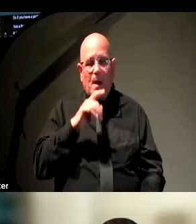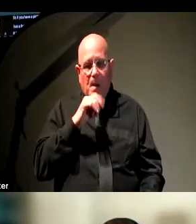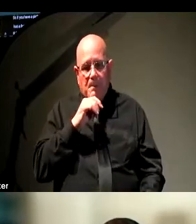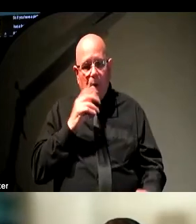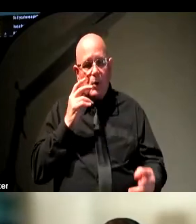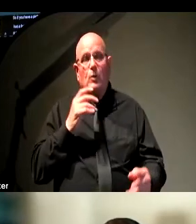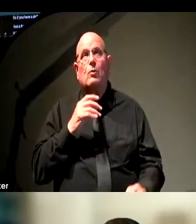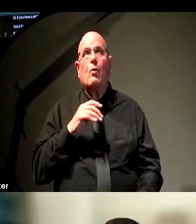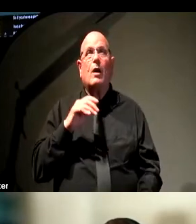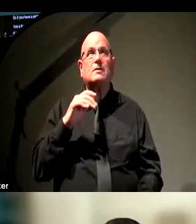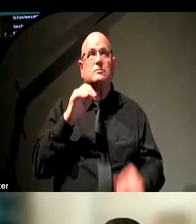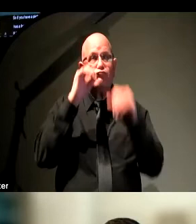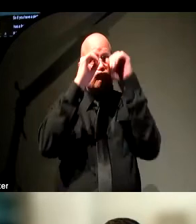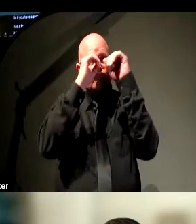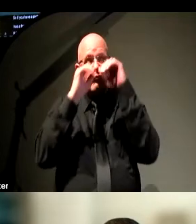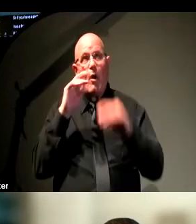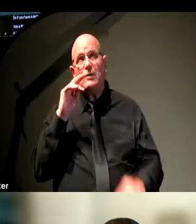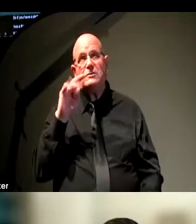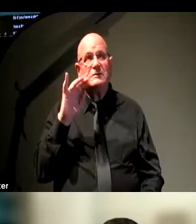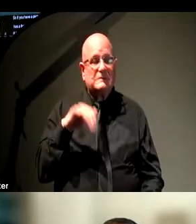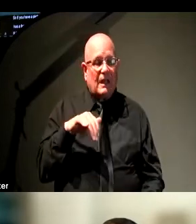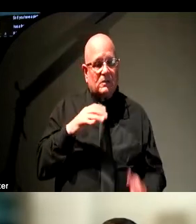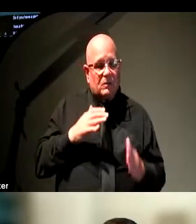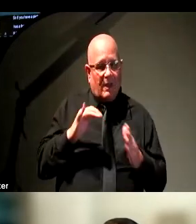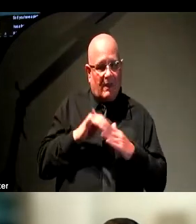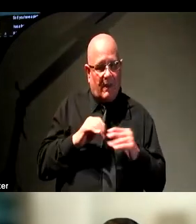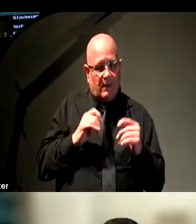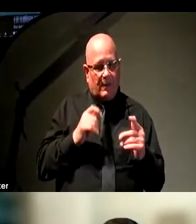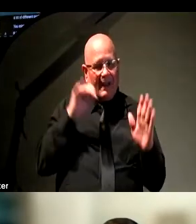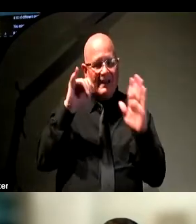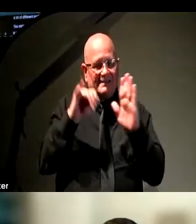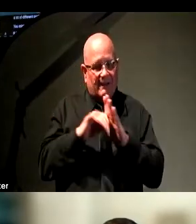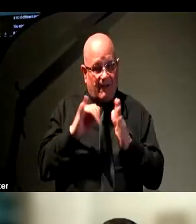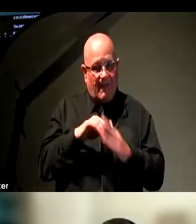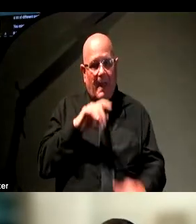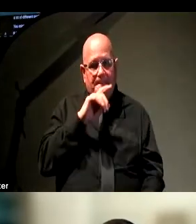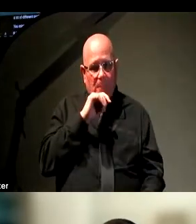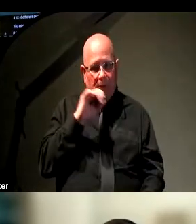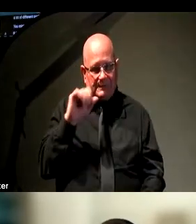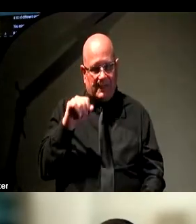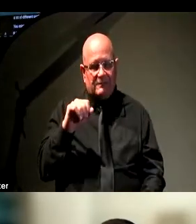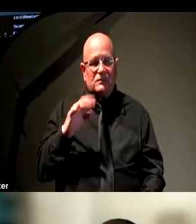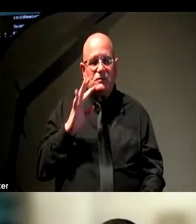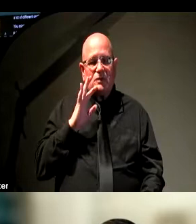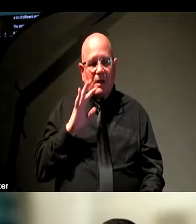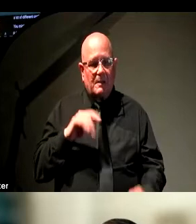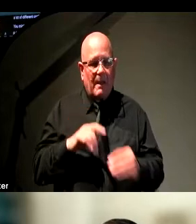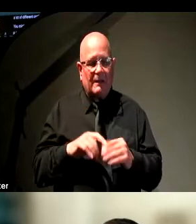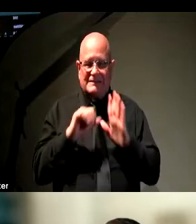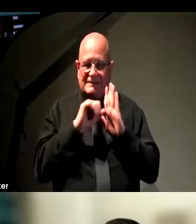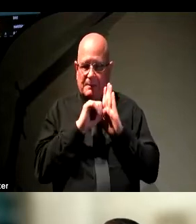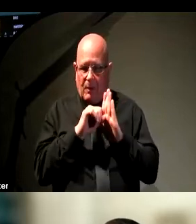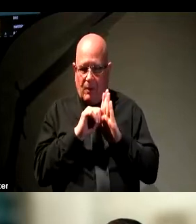describe the tail a little bit as a way to quickly identify that bird. If you're talking about state symbols, then